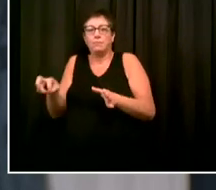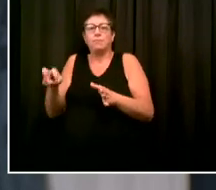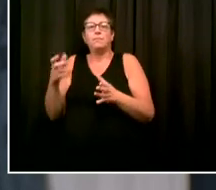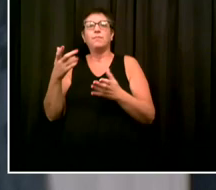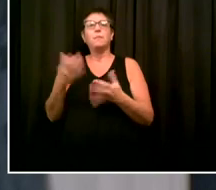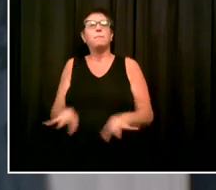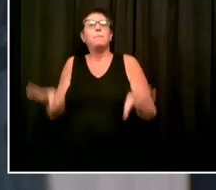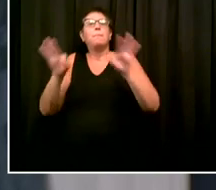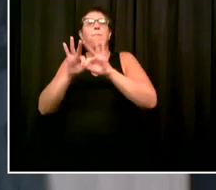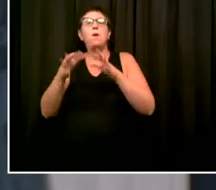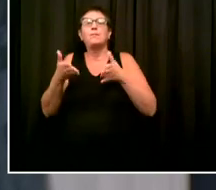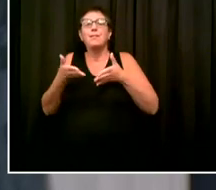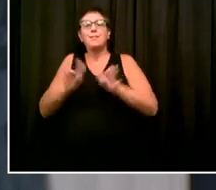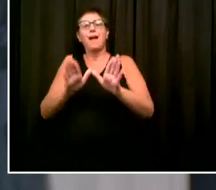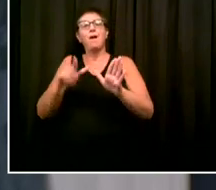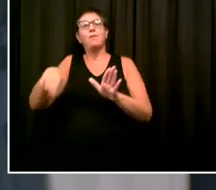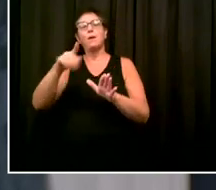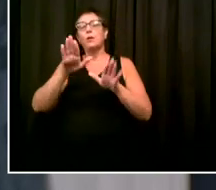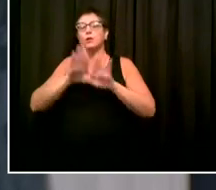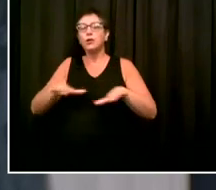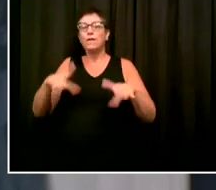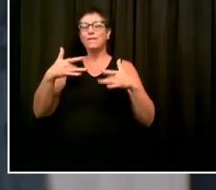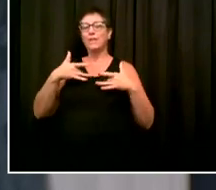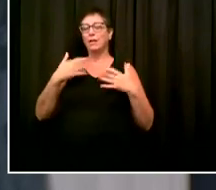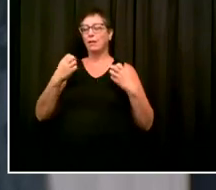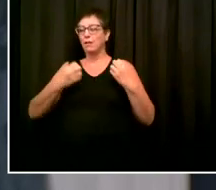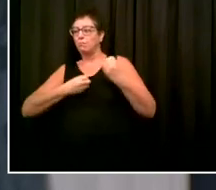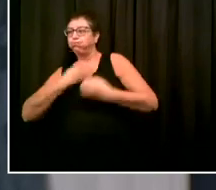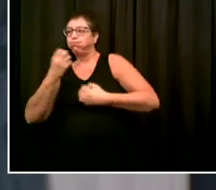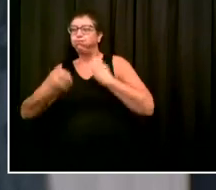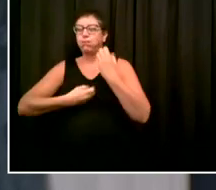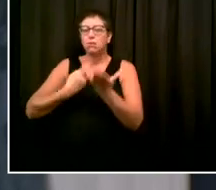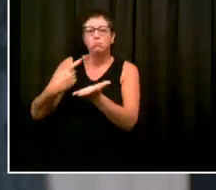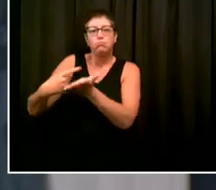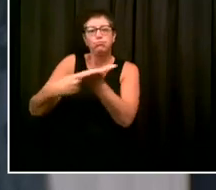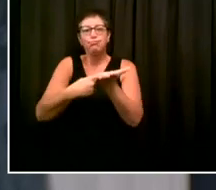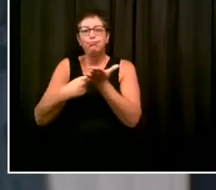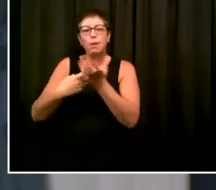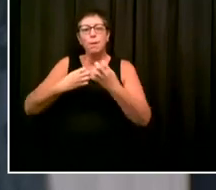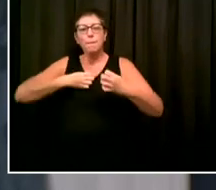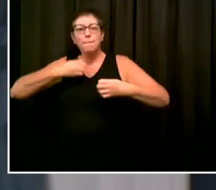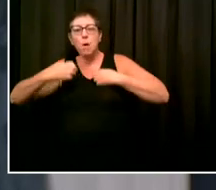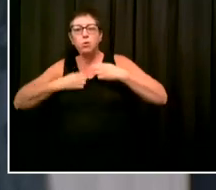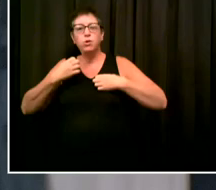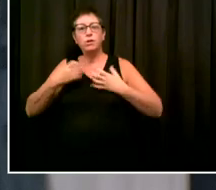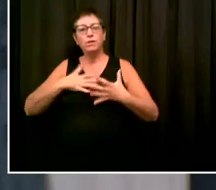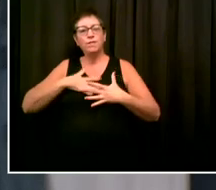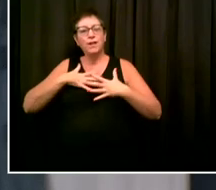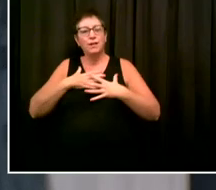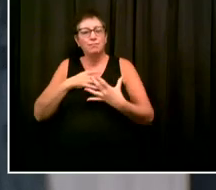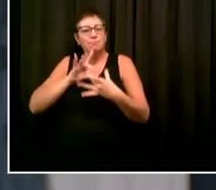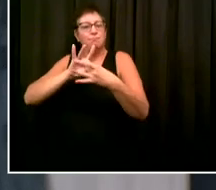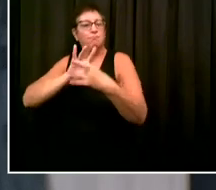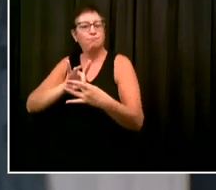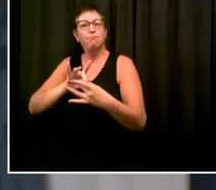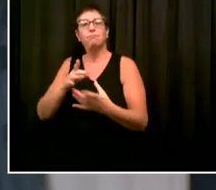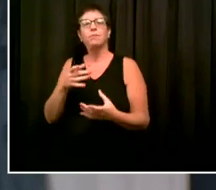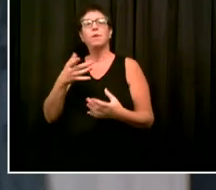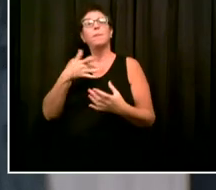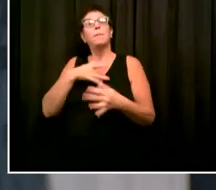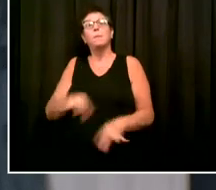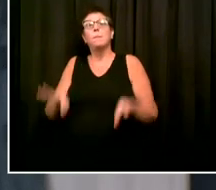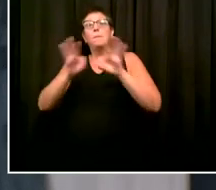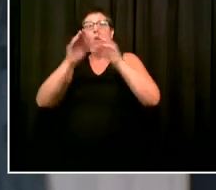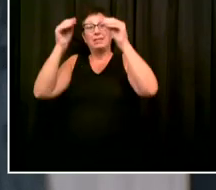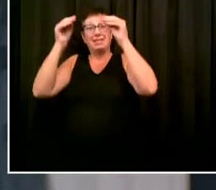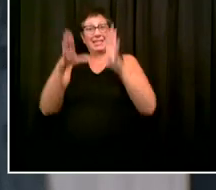emotions and have principals and teachers that are trained in being able to facilitate those conversations is just critically